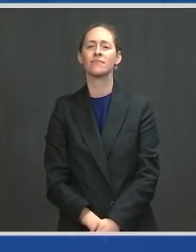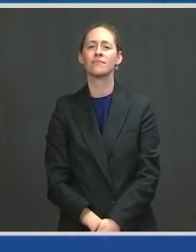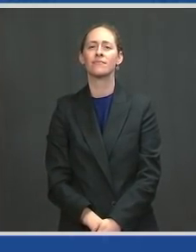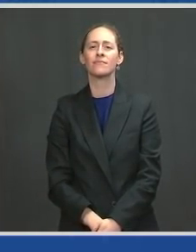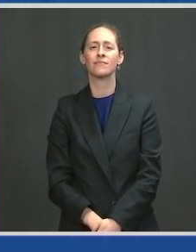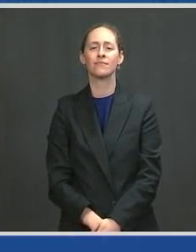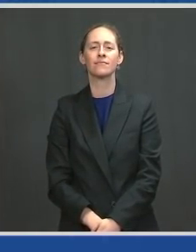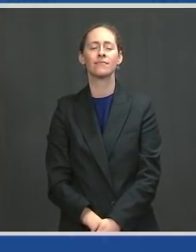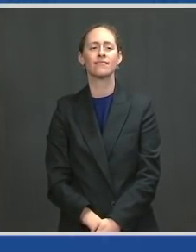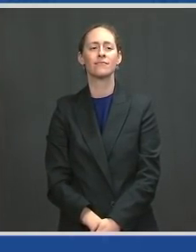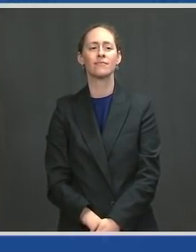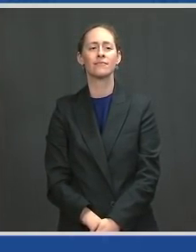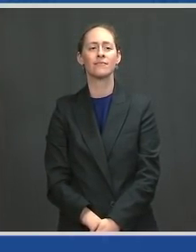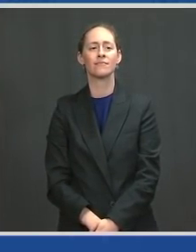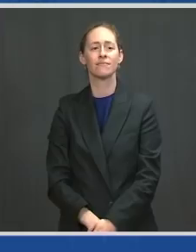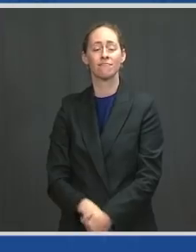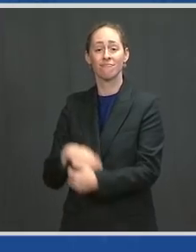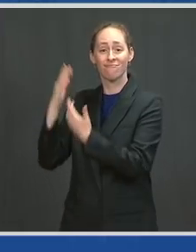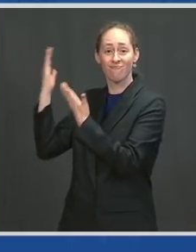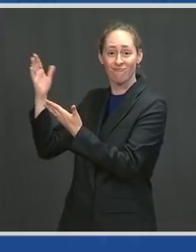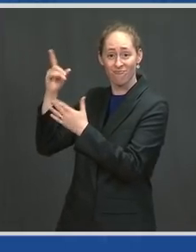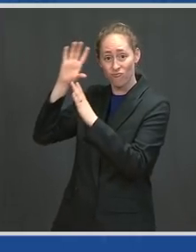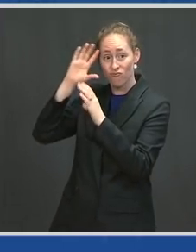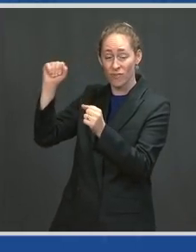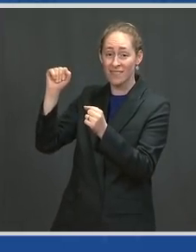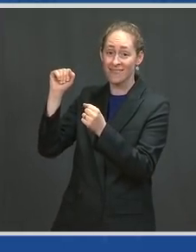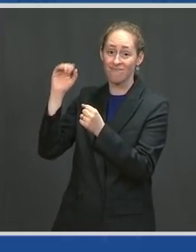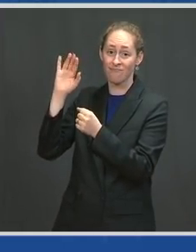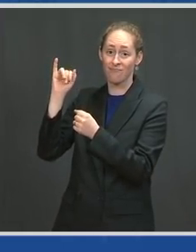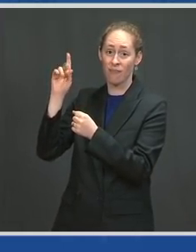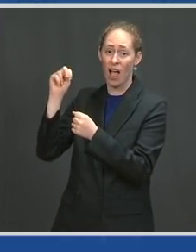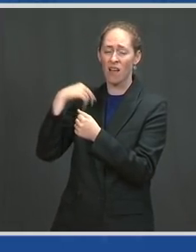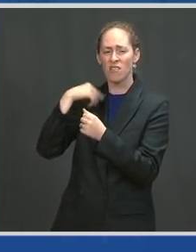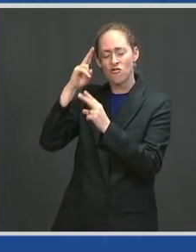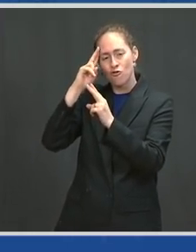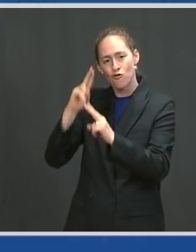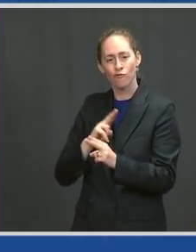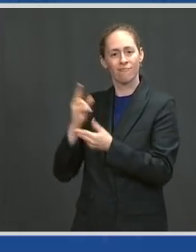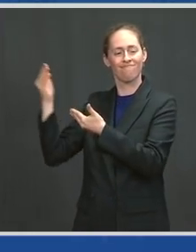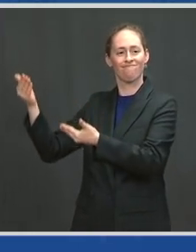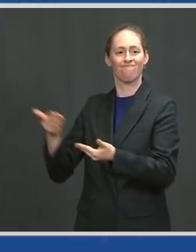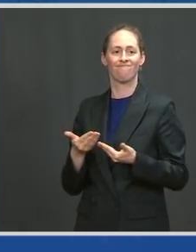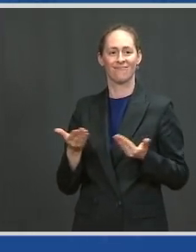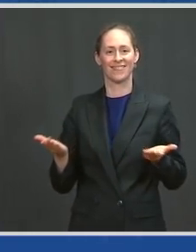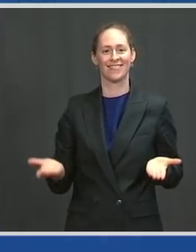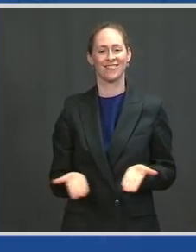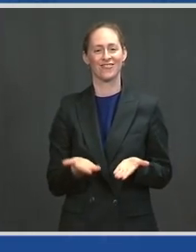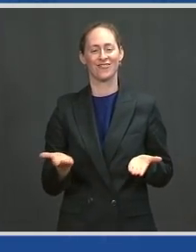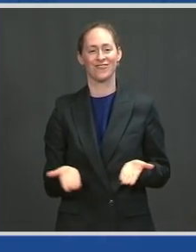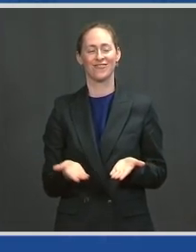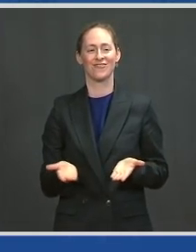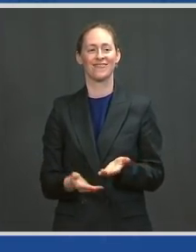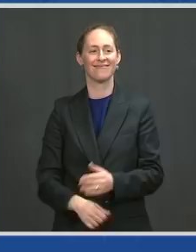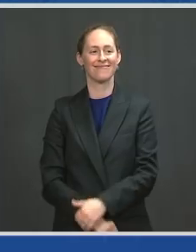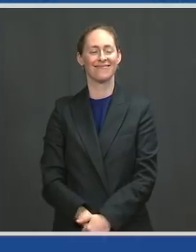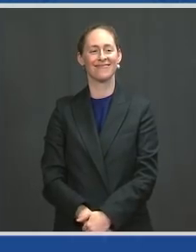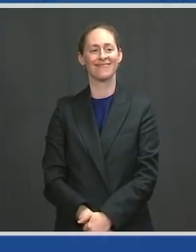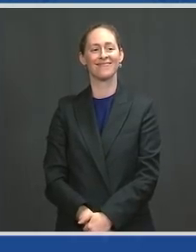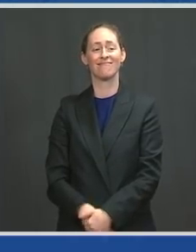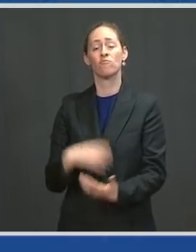President Biden, it is an honor to welcome you here to the Commonwealth of Virginia and to say thank you.